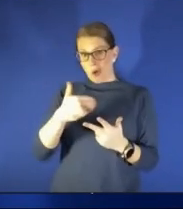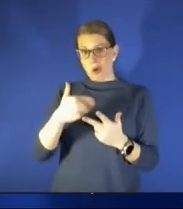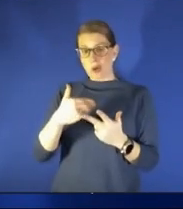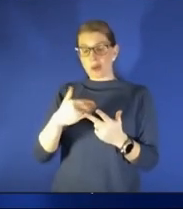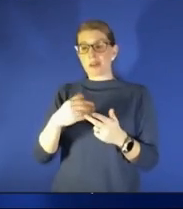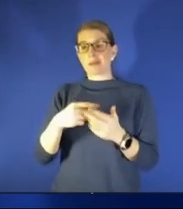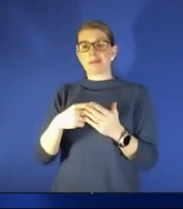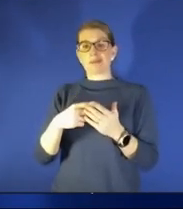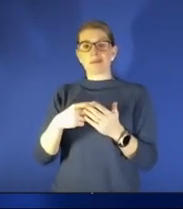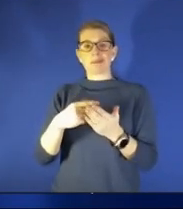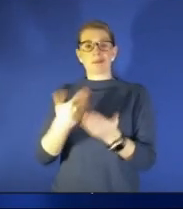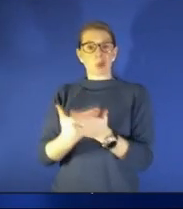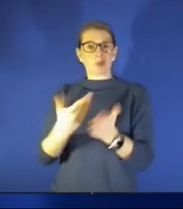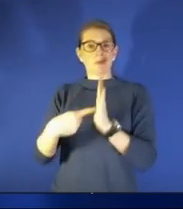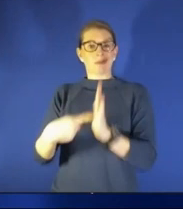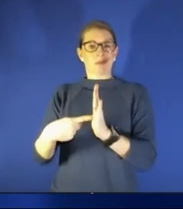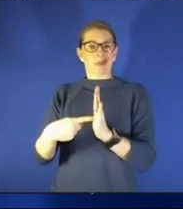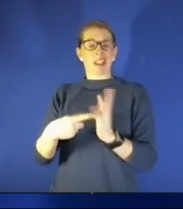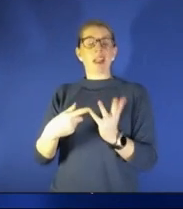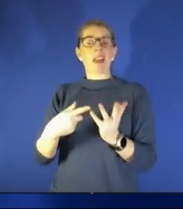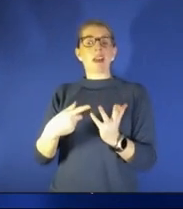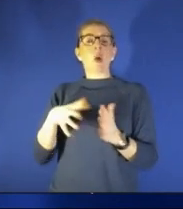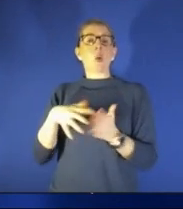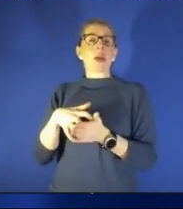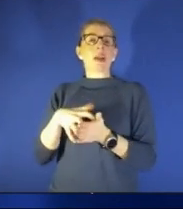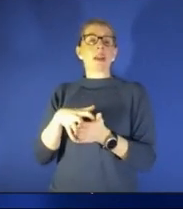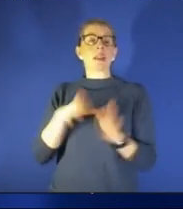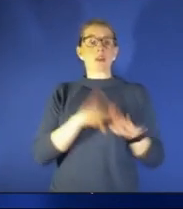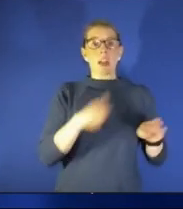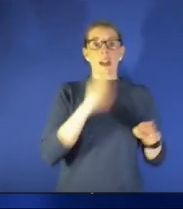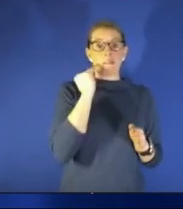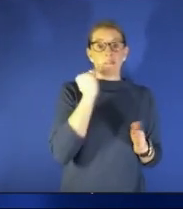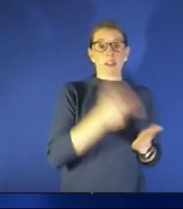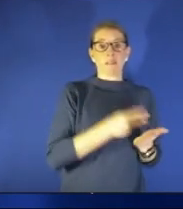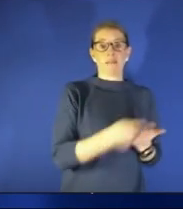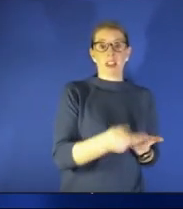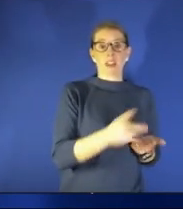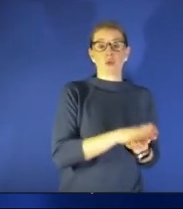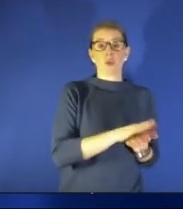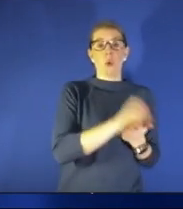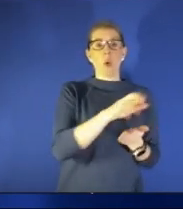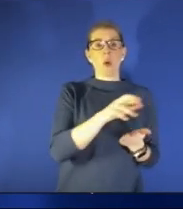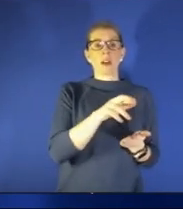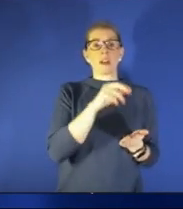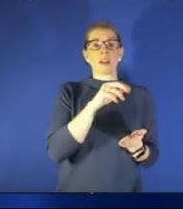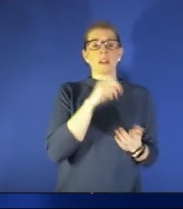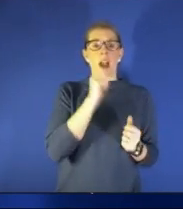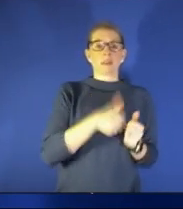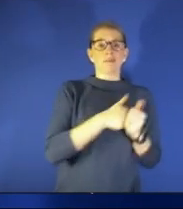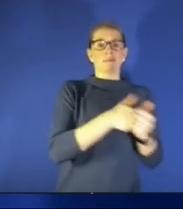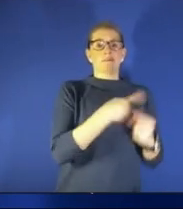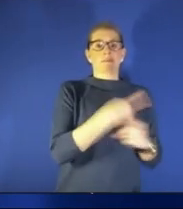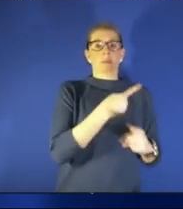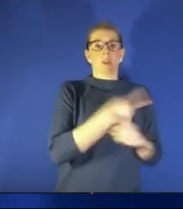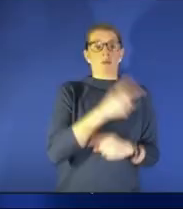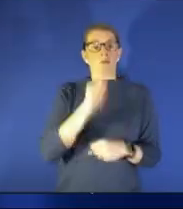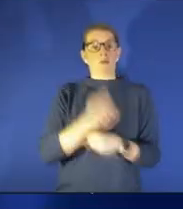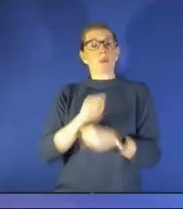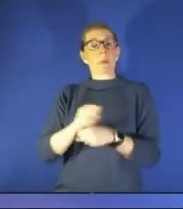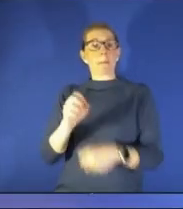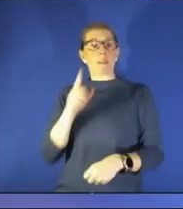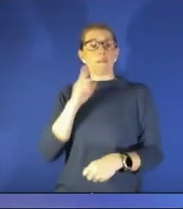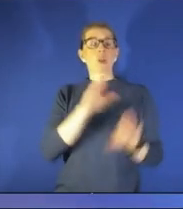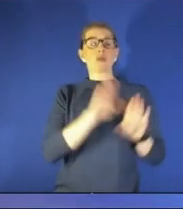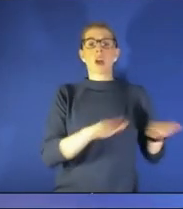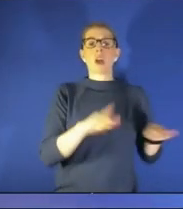for a child it would be if they're failing in school or not doing as well as they should really okay so yeah for a child what about like